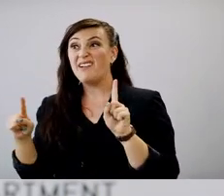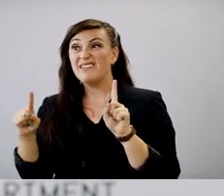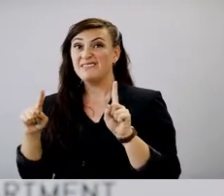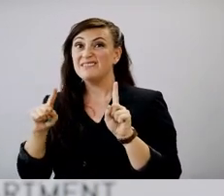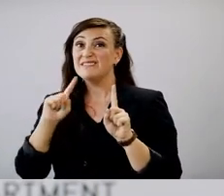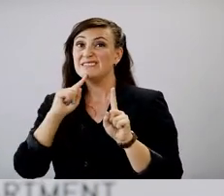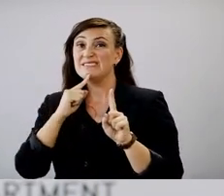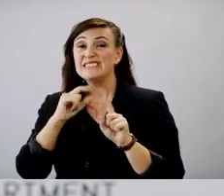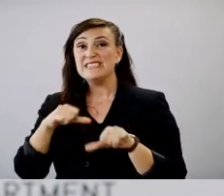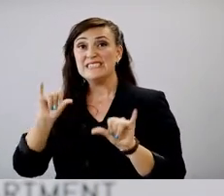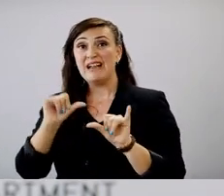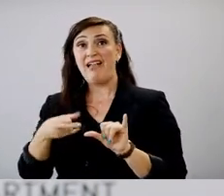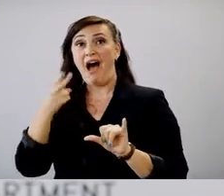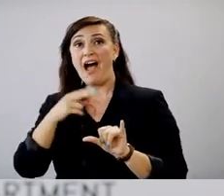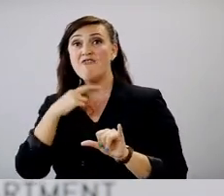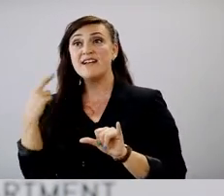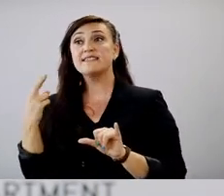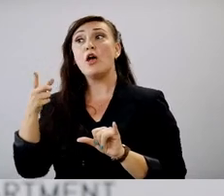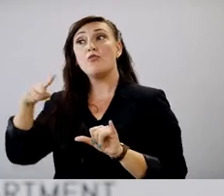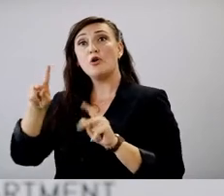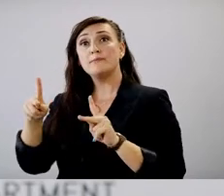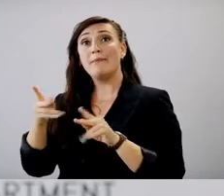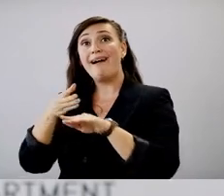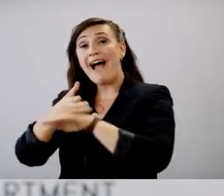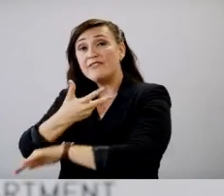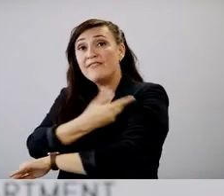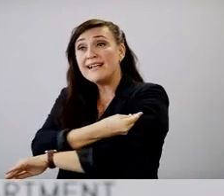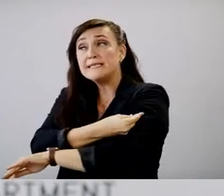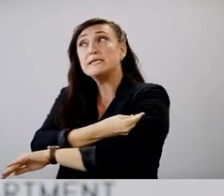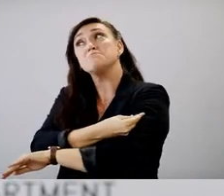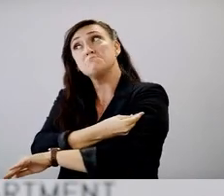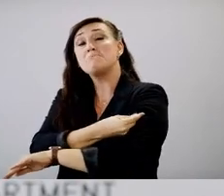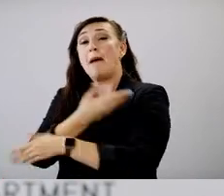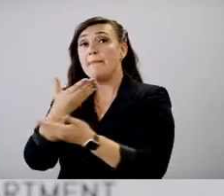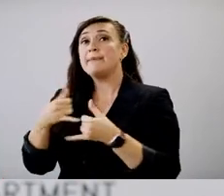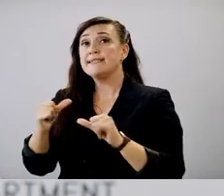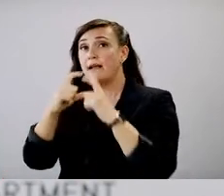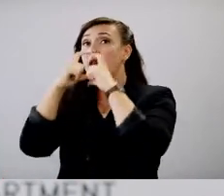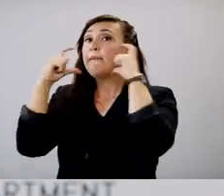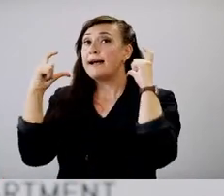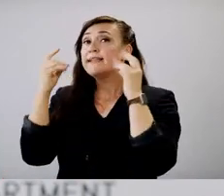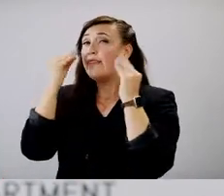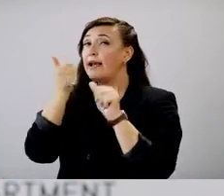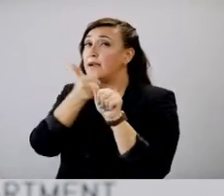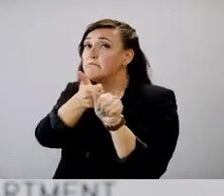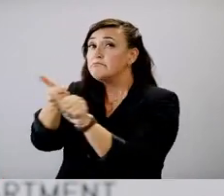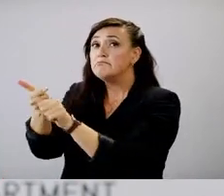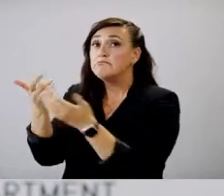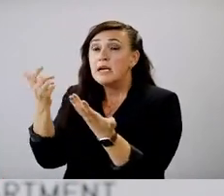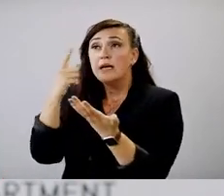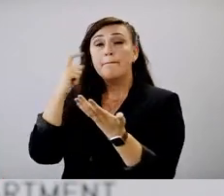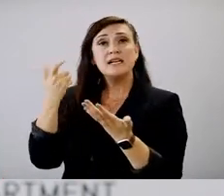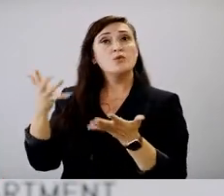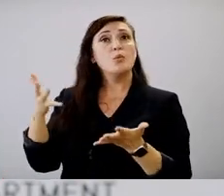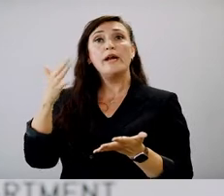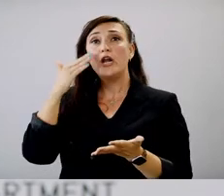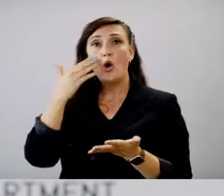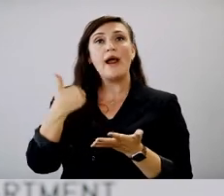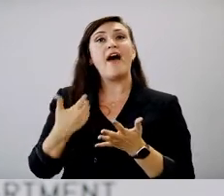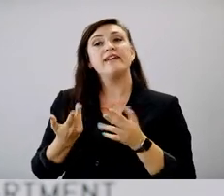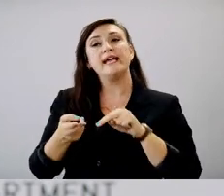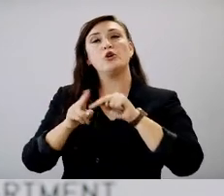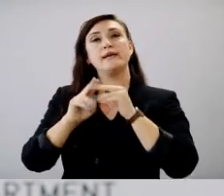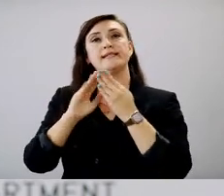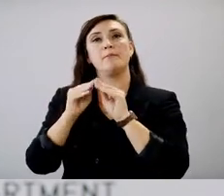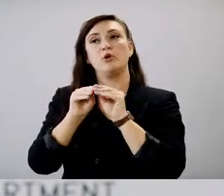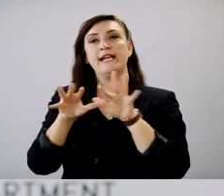severe outcome. Those individuals should consider wearing a mask when they're out as well. Um, because we know we've got increased